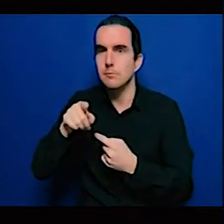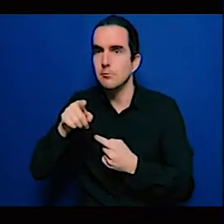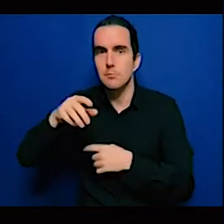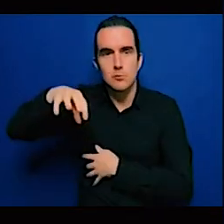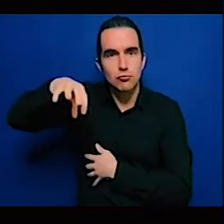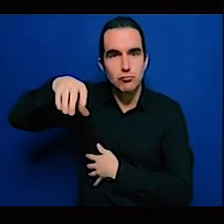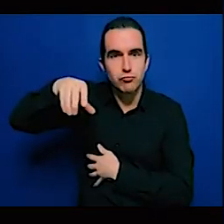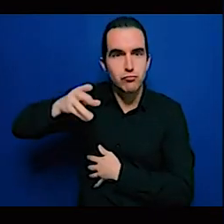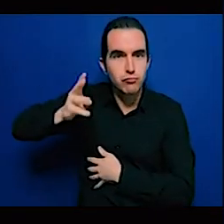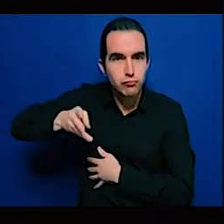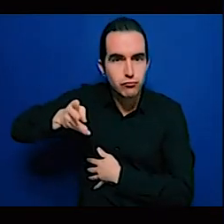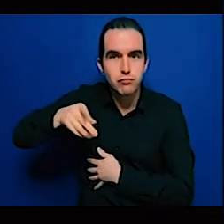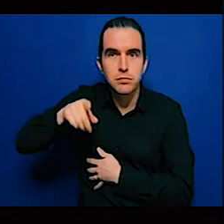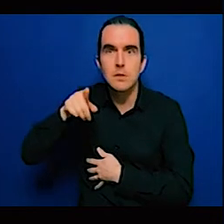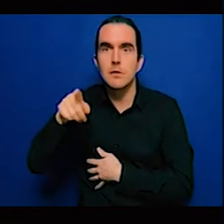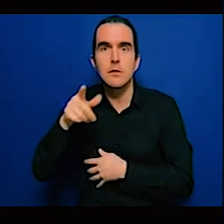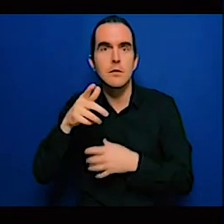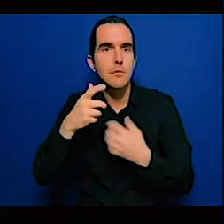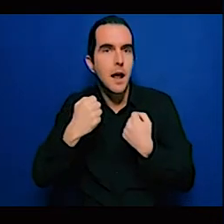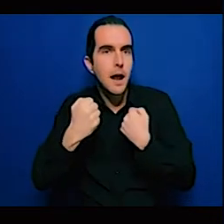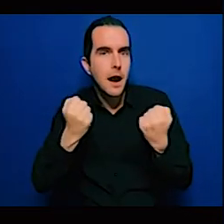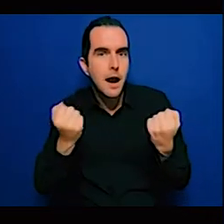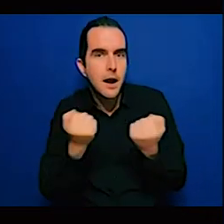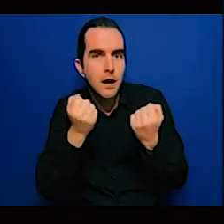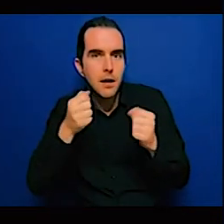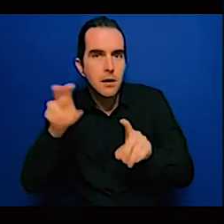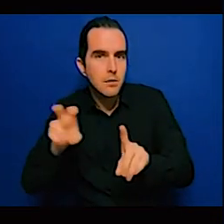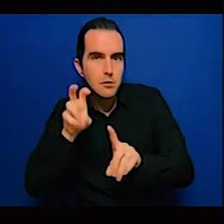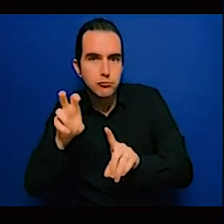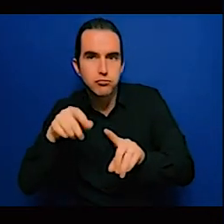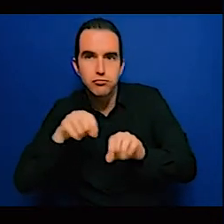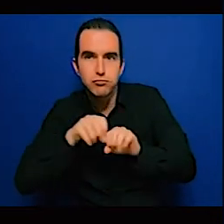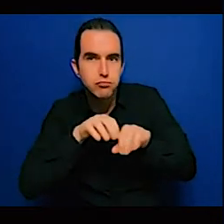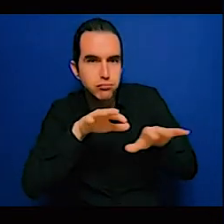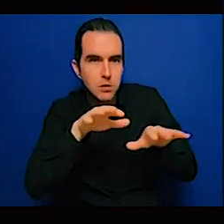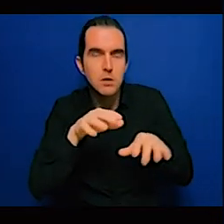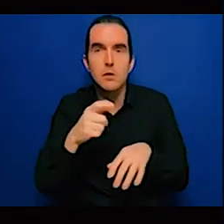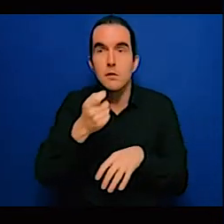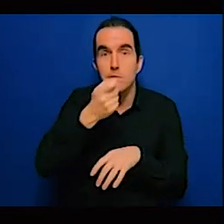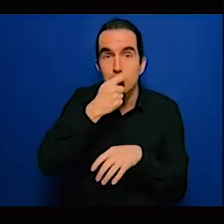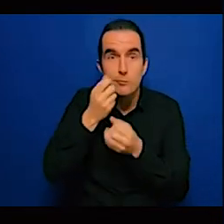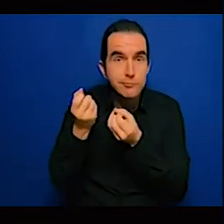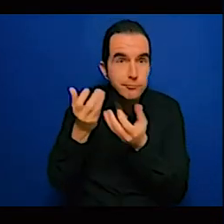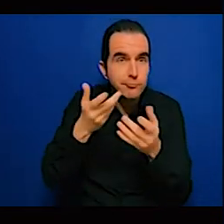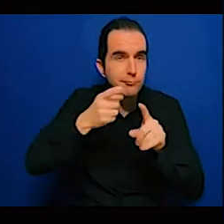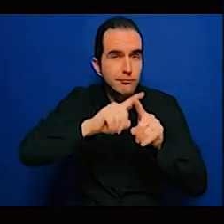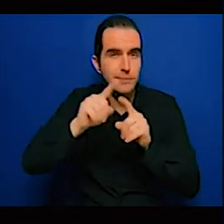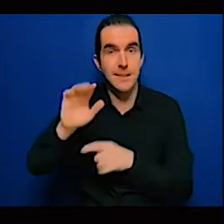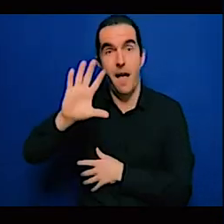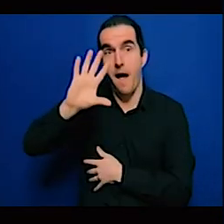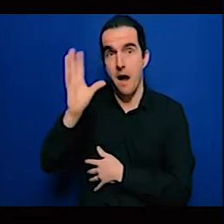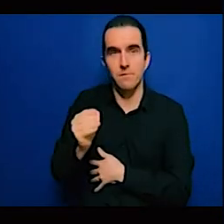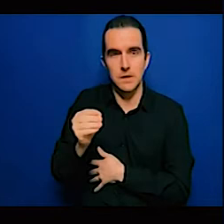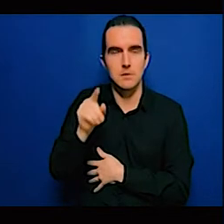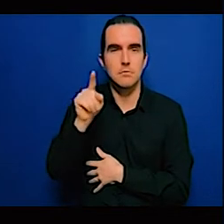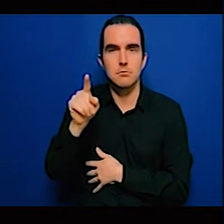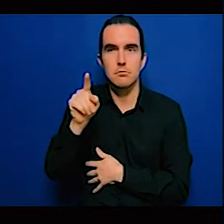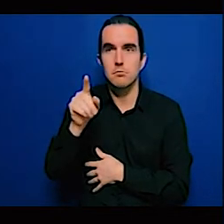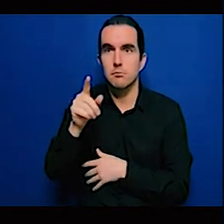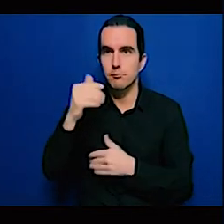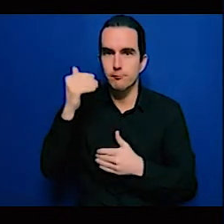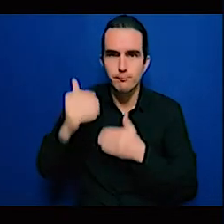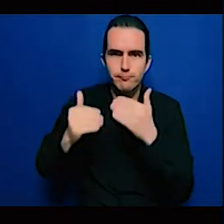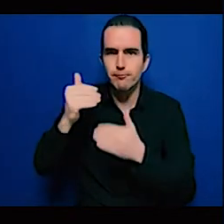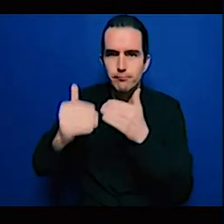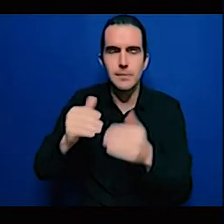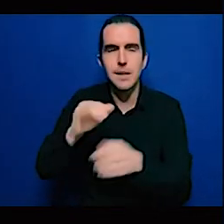report on the incidences of the 1.5 global warming. And he was also the review editor for the last very